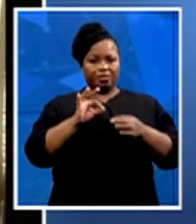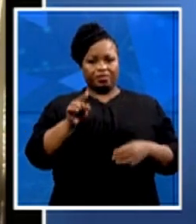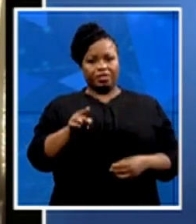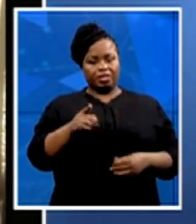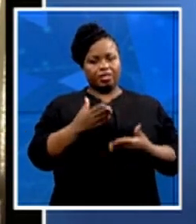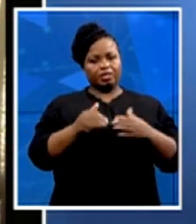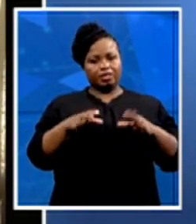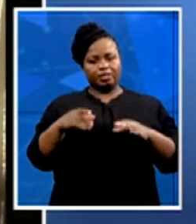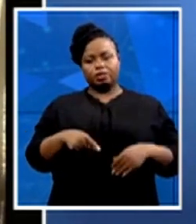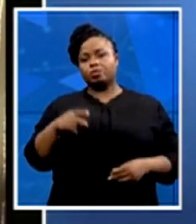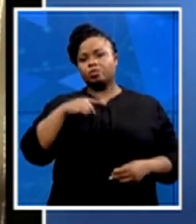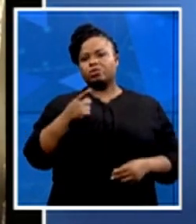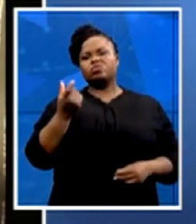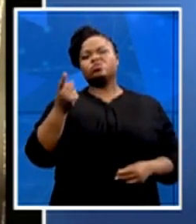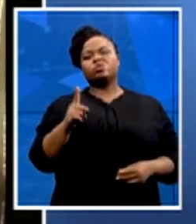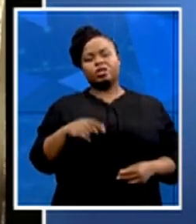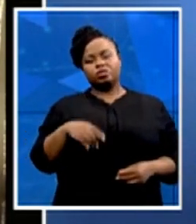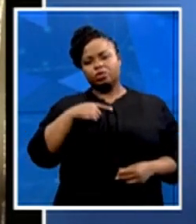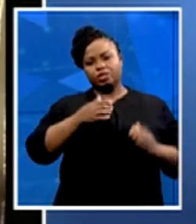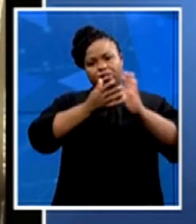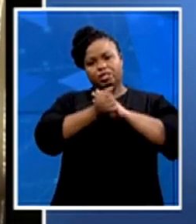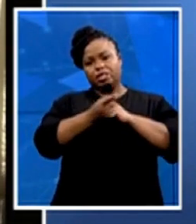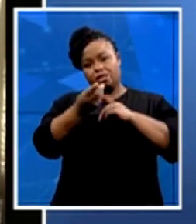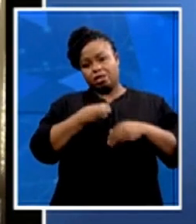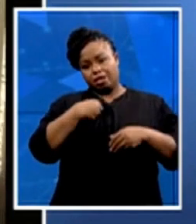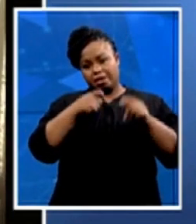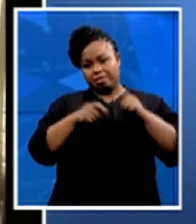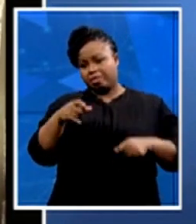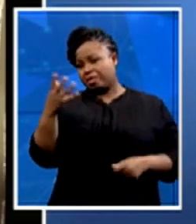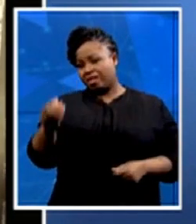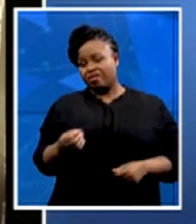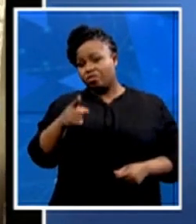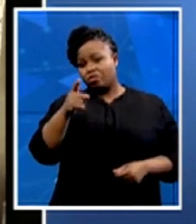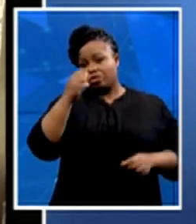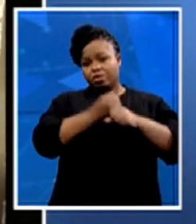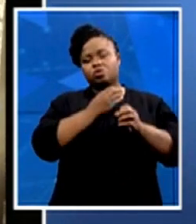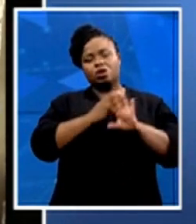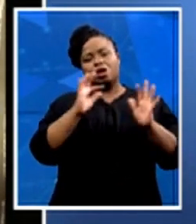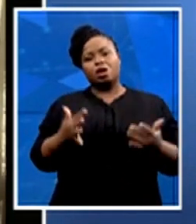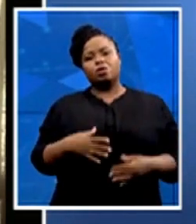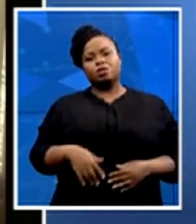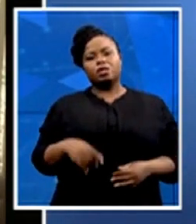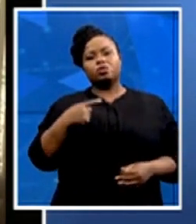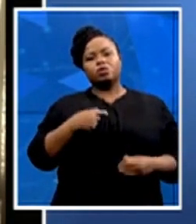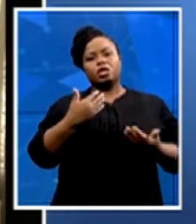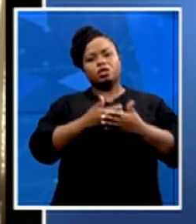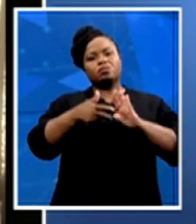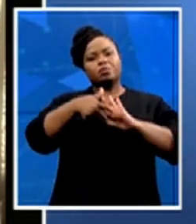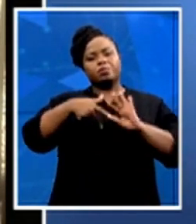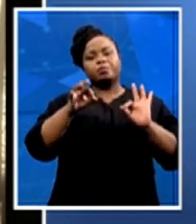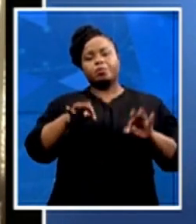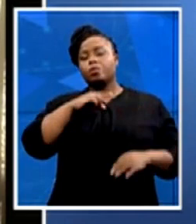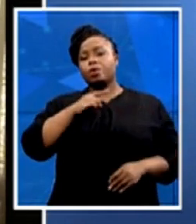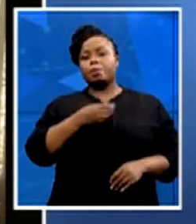existing skills that young people have? How do you ensure that you have a mass accreditation of existing skills so that young people are able to actually use